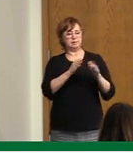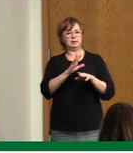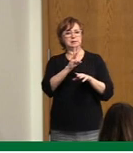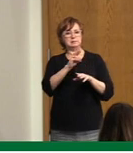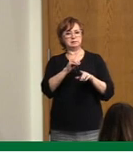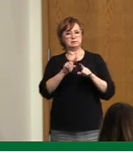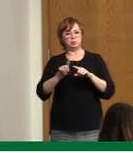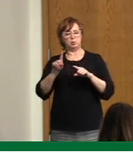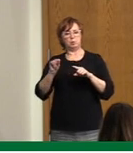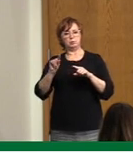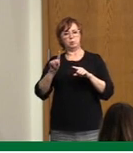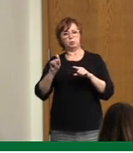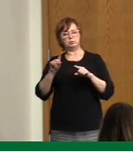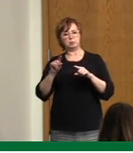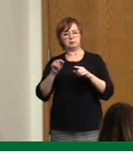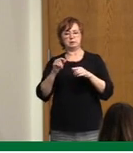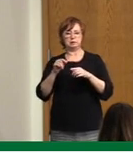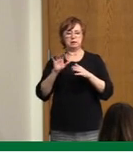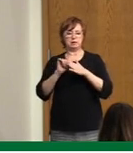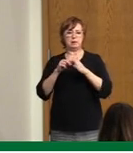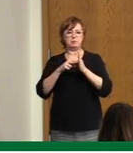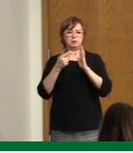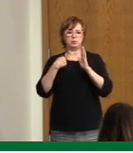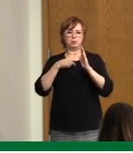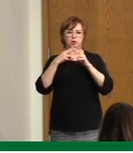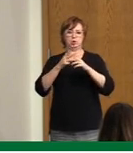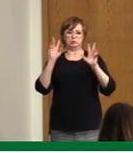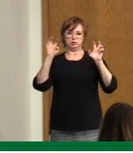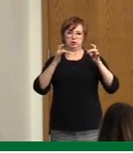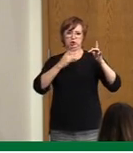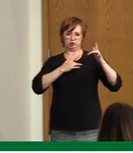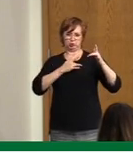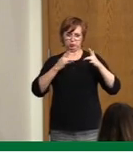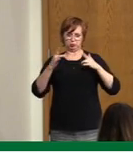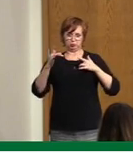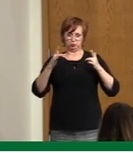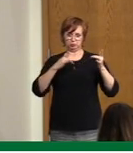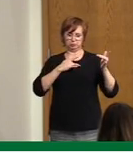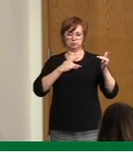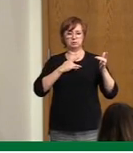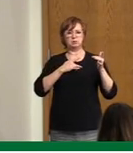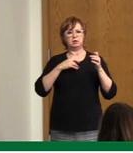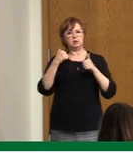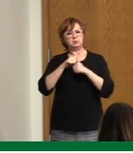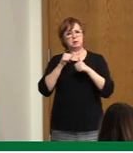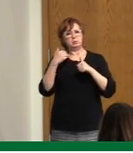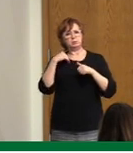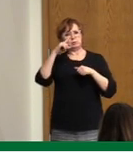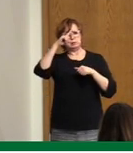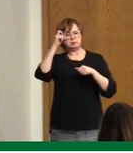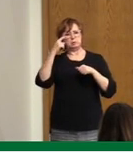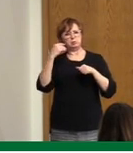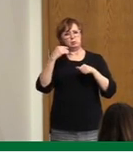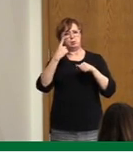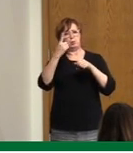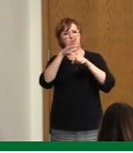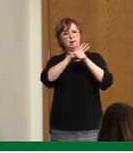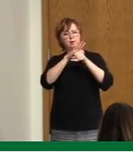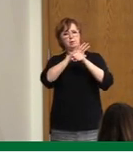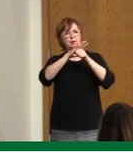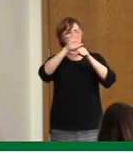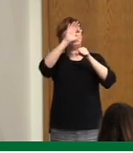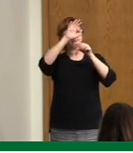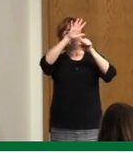challenge, of course, is that, you know, in the summer, sometimes we would go up a bit, but there's a localized outbreak. Right now it's